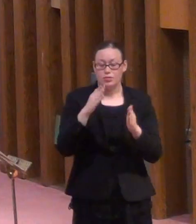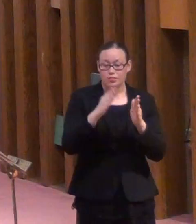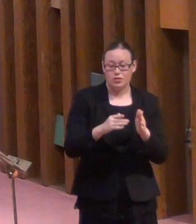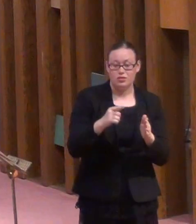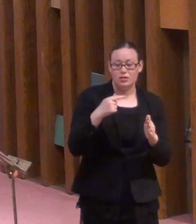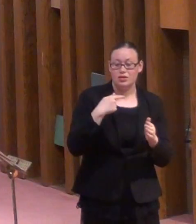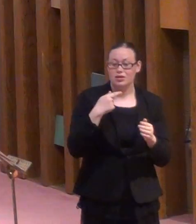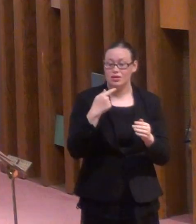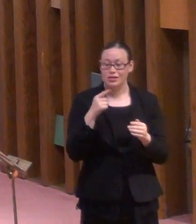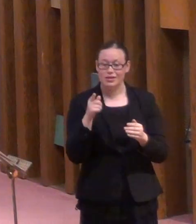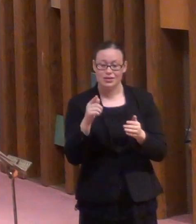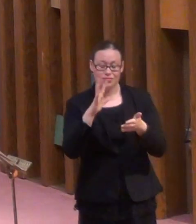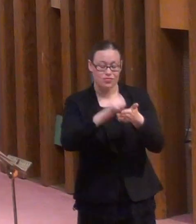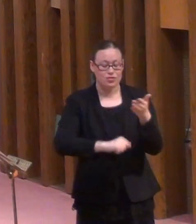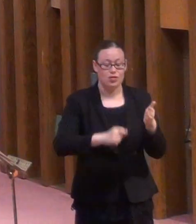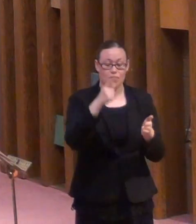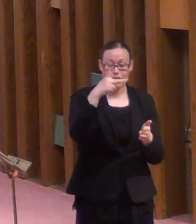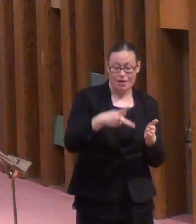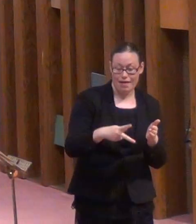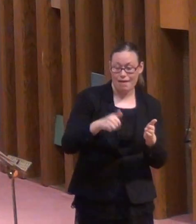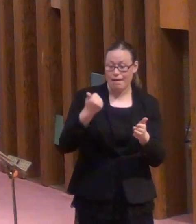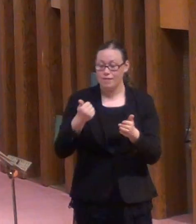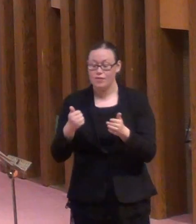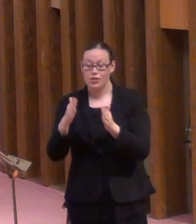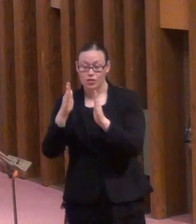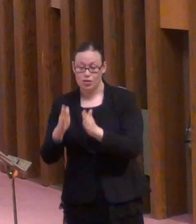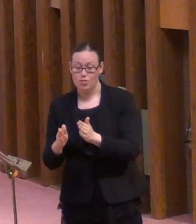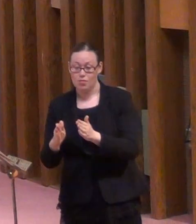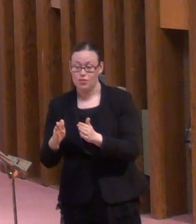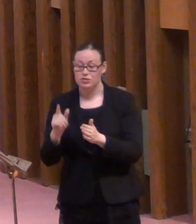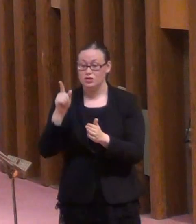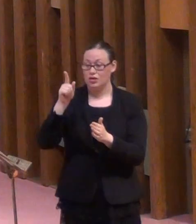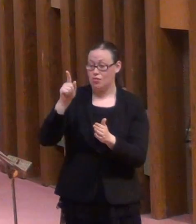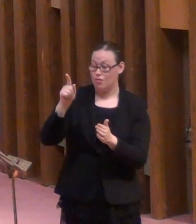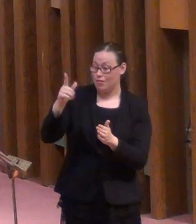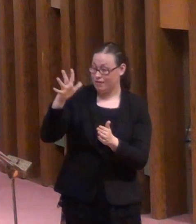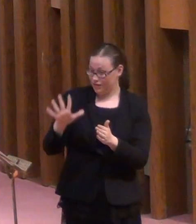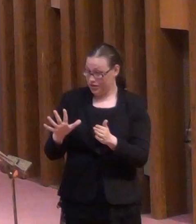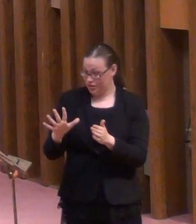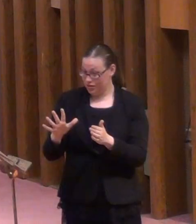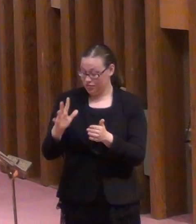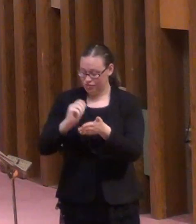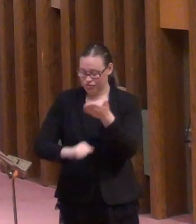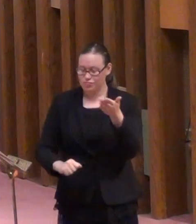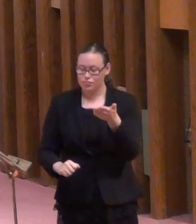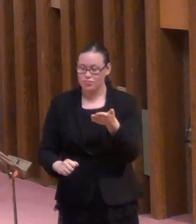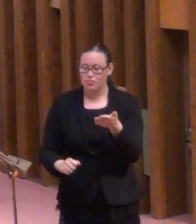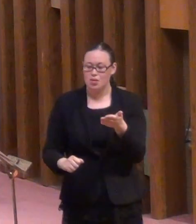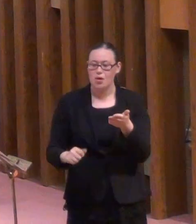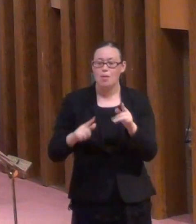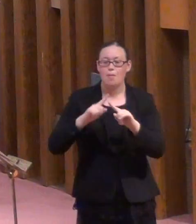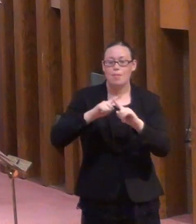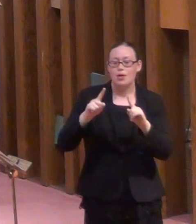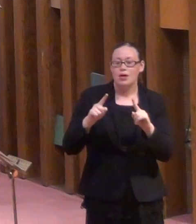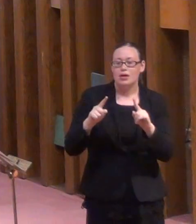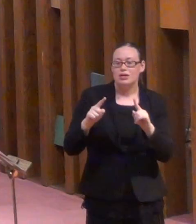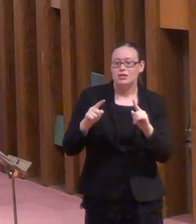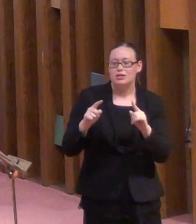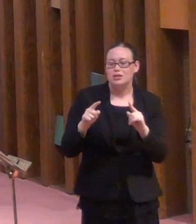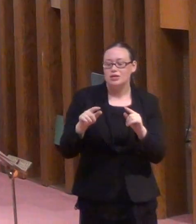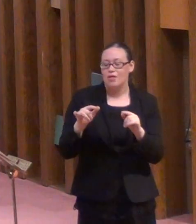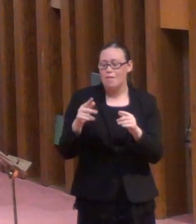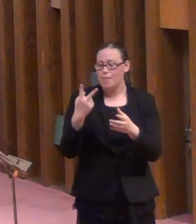what's interesting is that the value of the goods, in both cases, is about the same. It's about